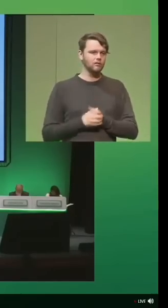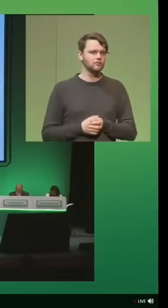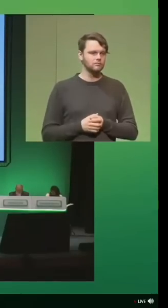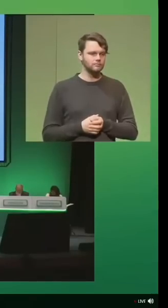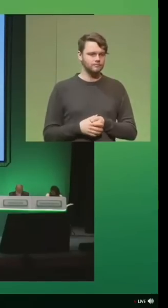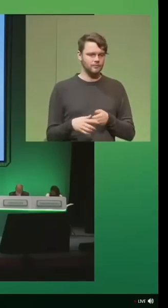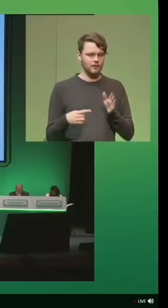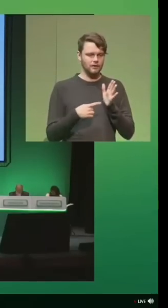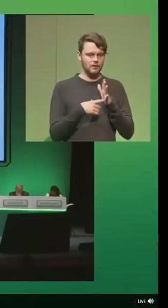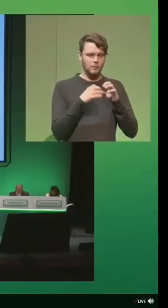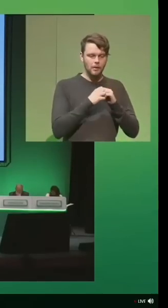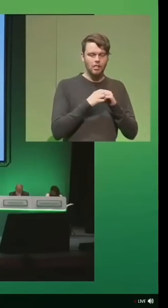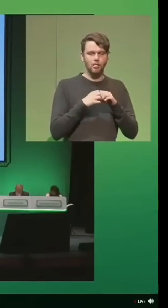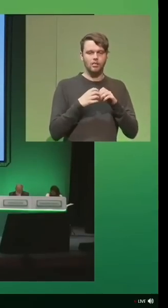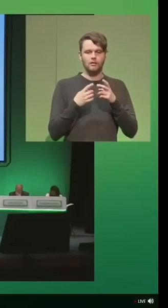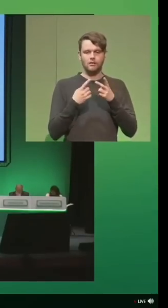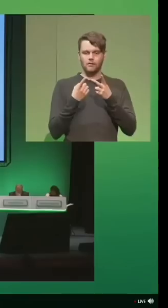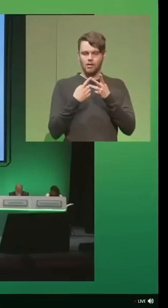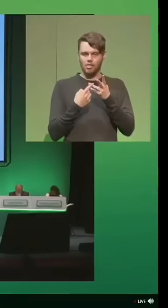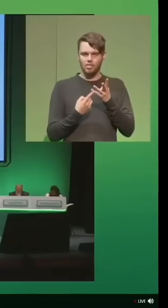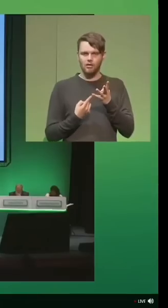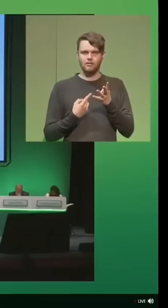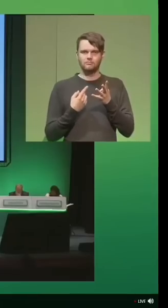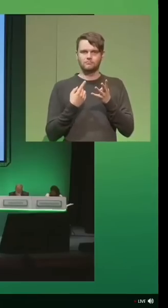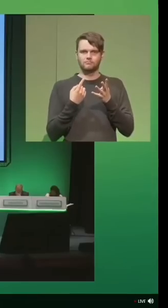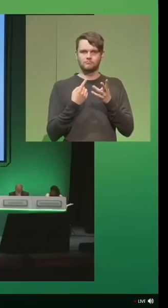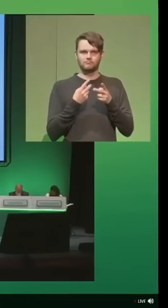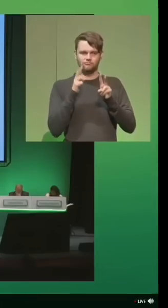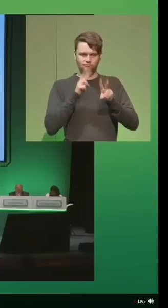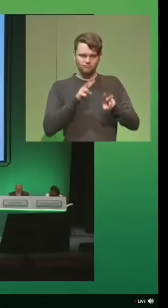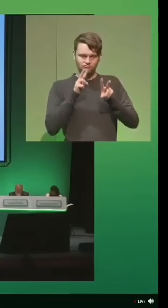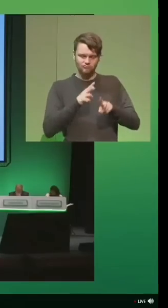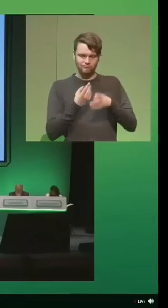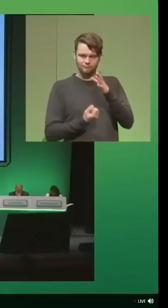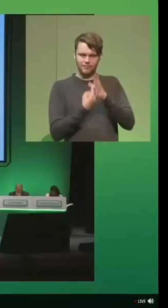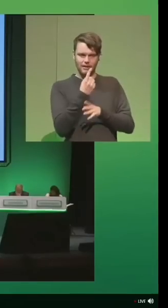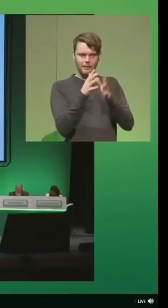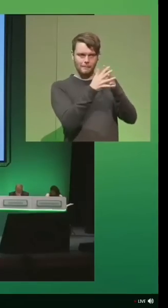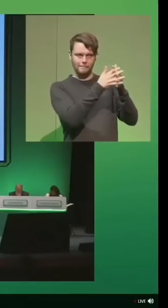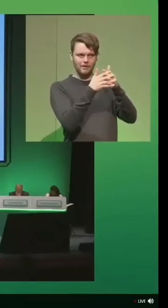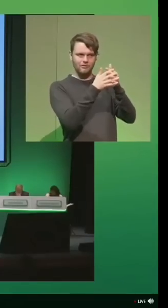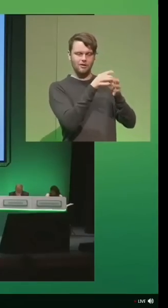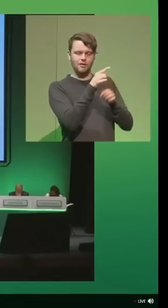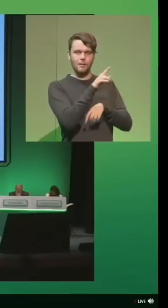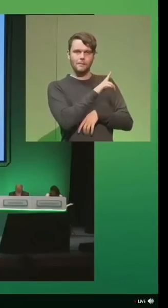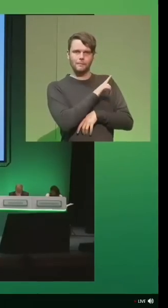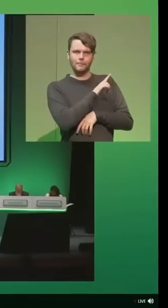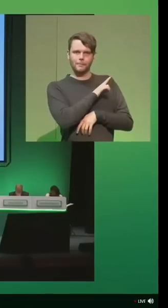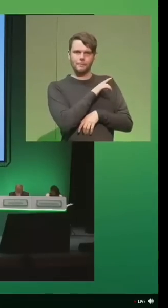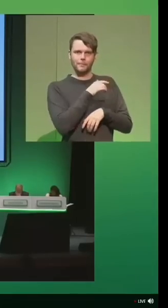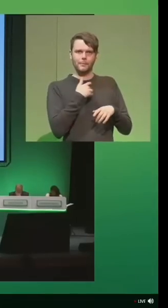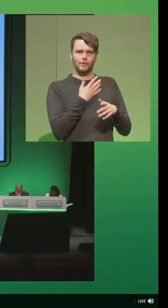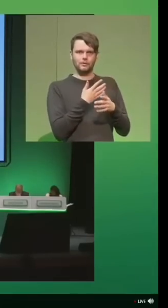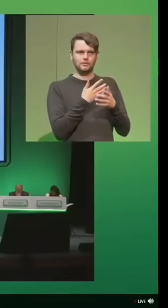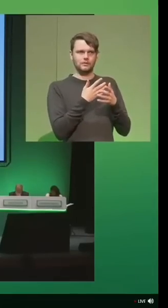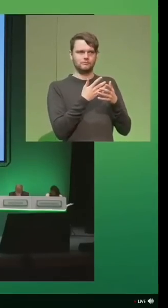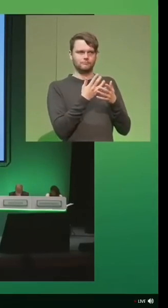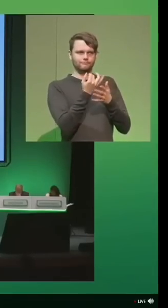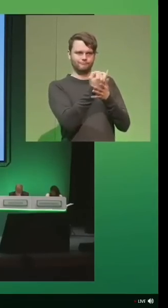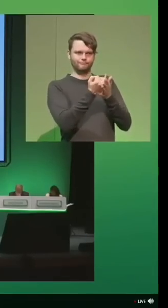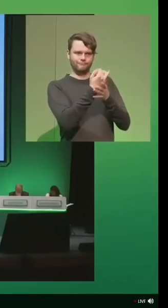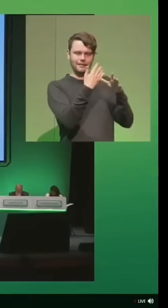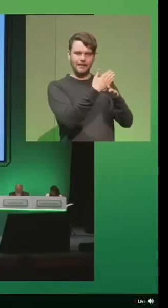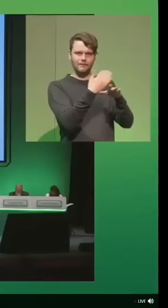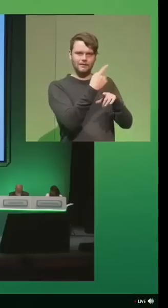Turnbull, Dodds and other reviews currently being undertaken in the United States as a result of George Osborne's activities